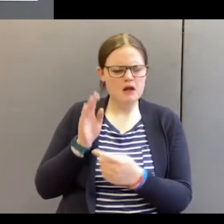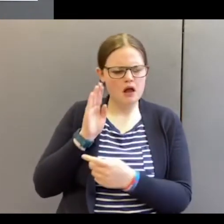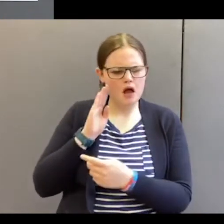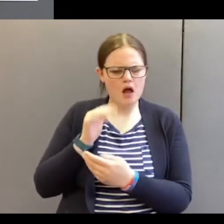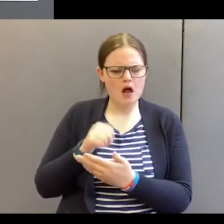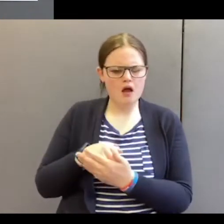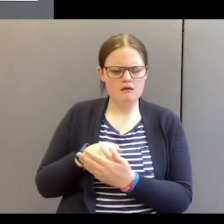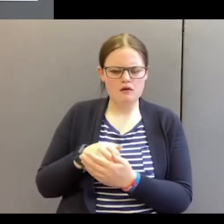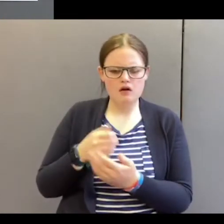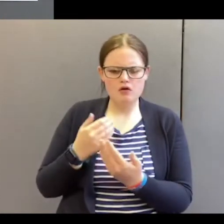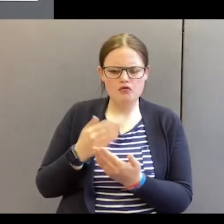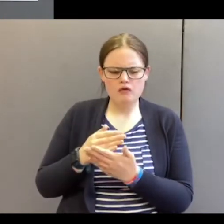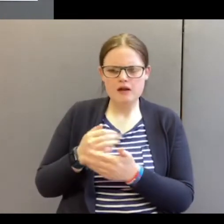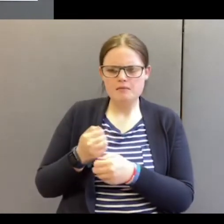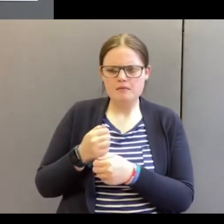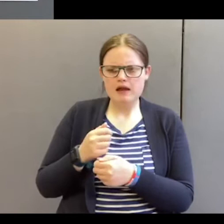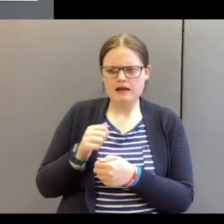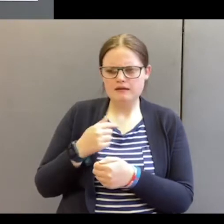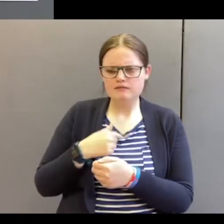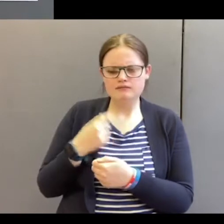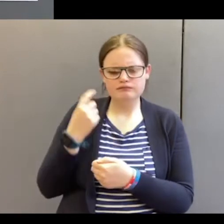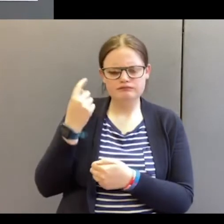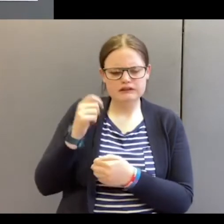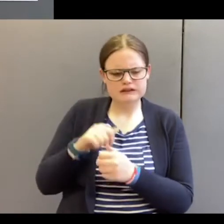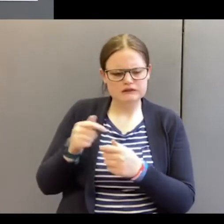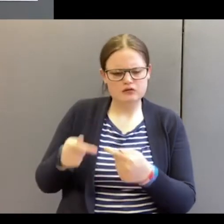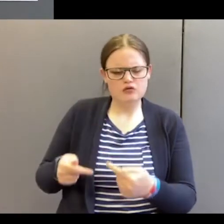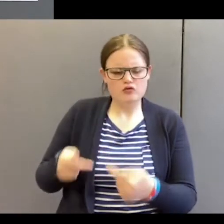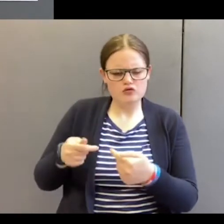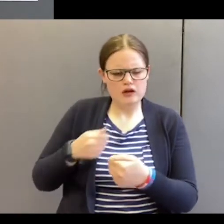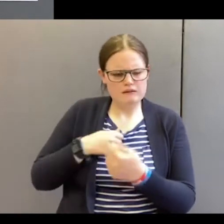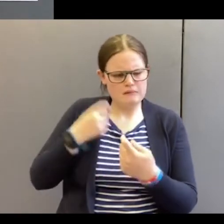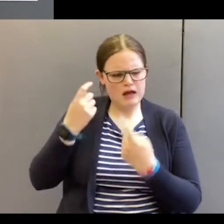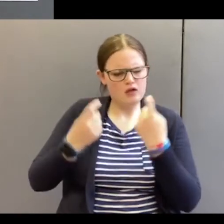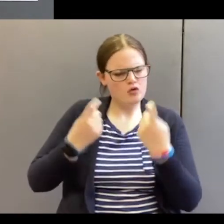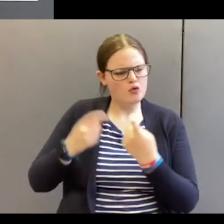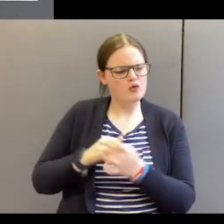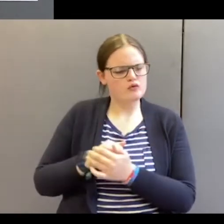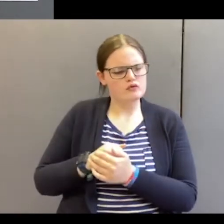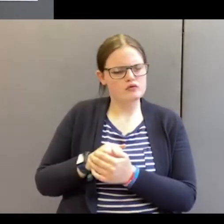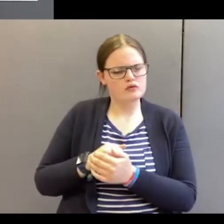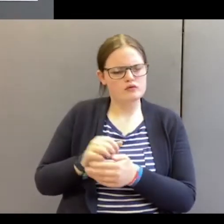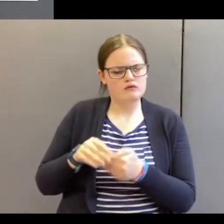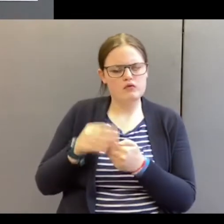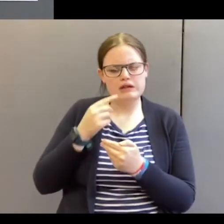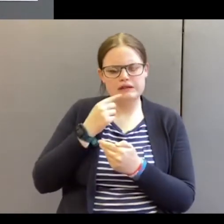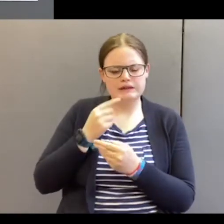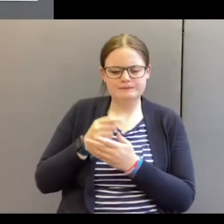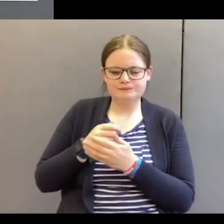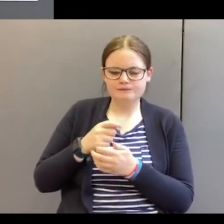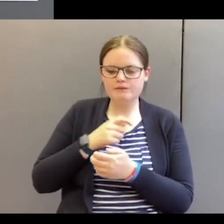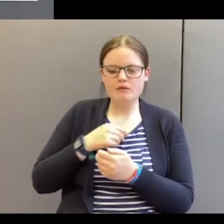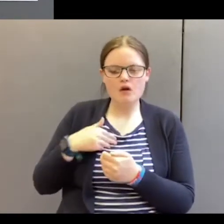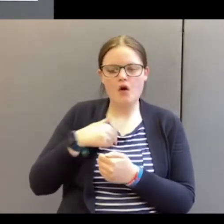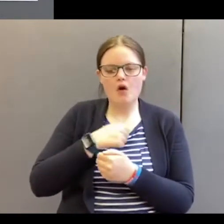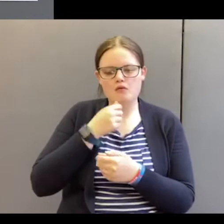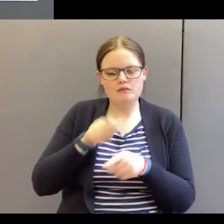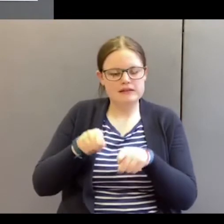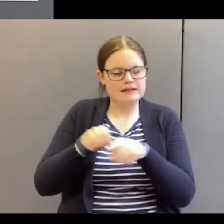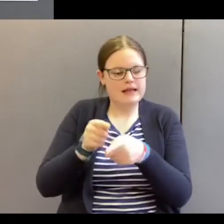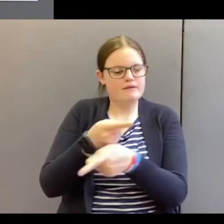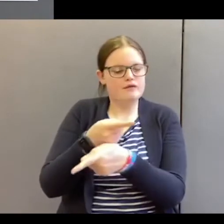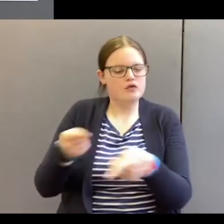And it had really made her think and challenged her thinking. Well, I trust that that might be the same tonight.